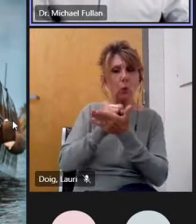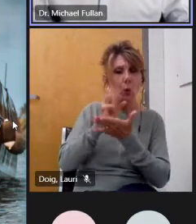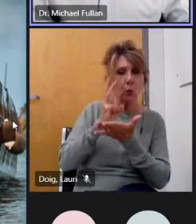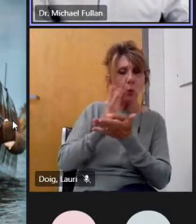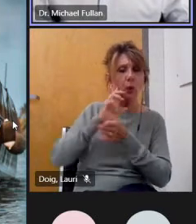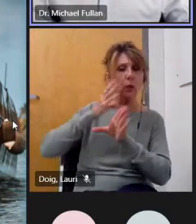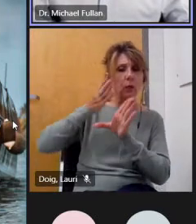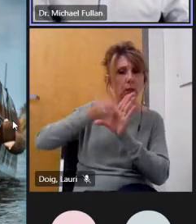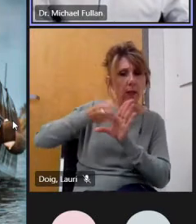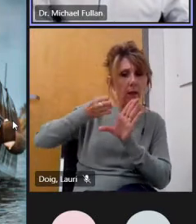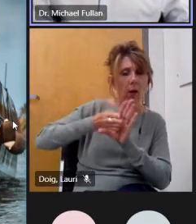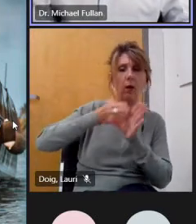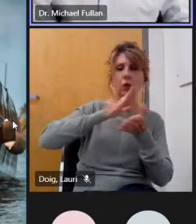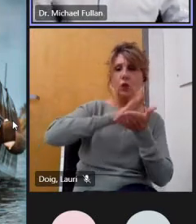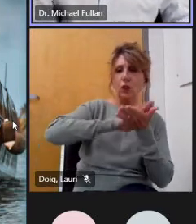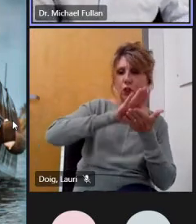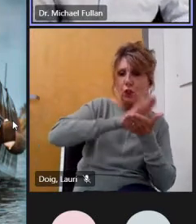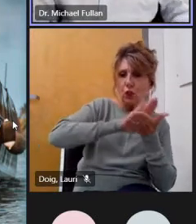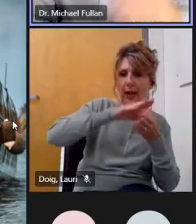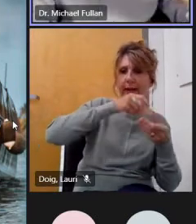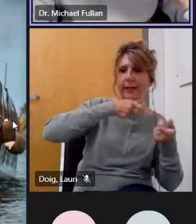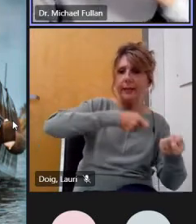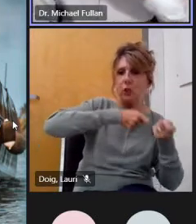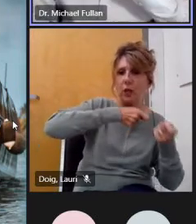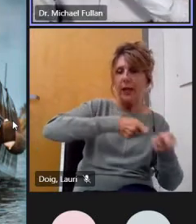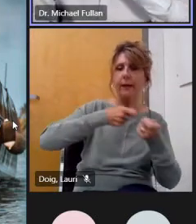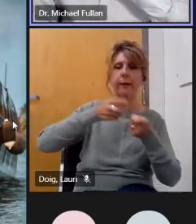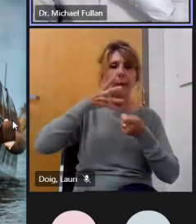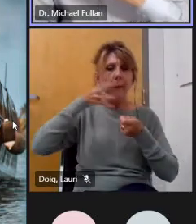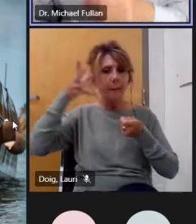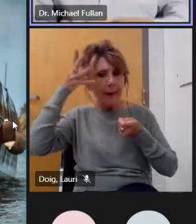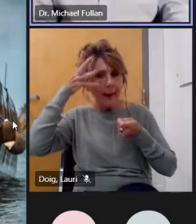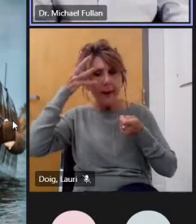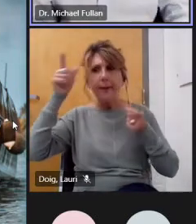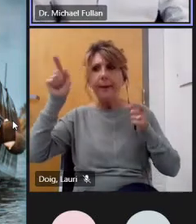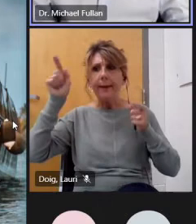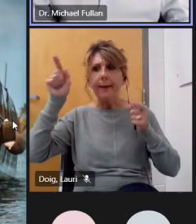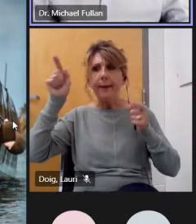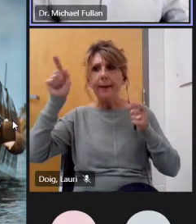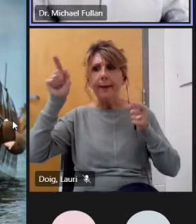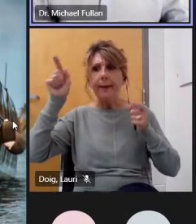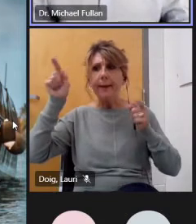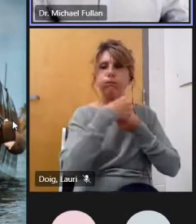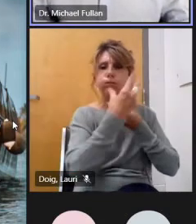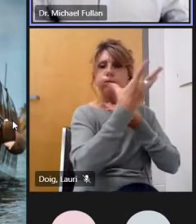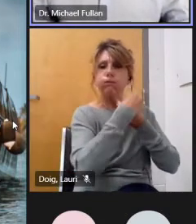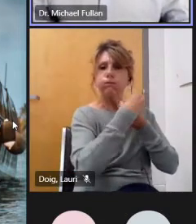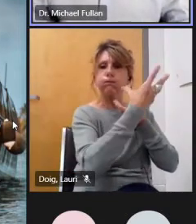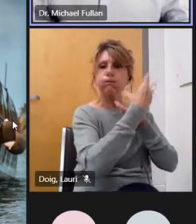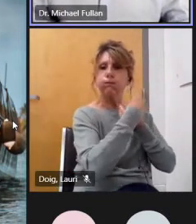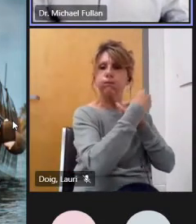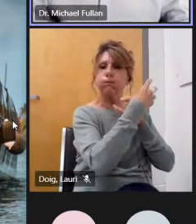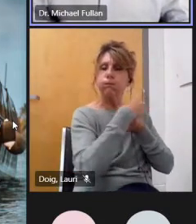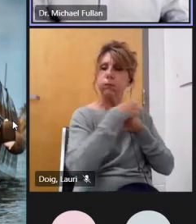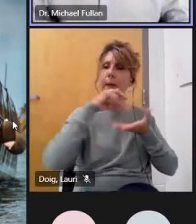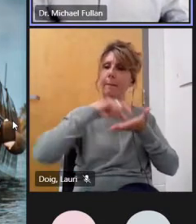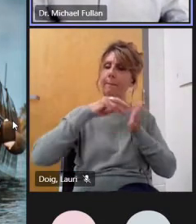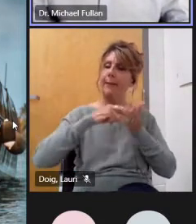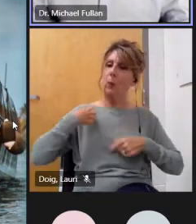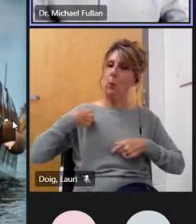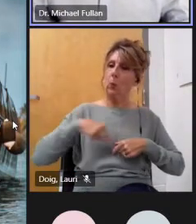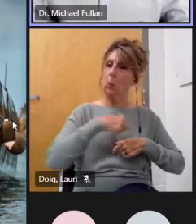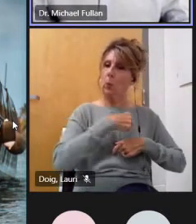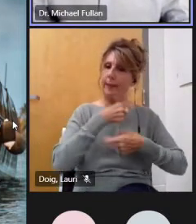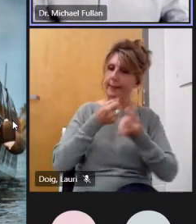parents and the custodians and all of that and the bottom line in this um this slide you see pay attention to well-being as an